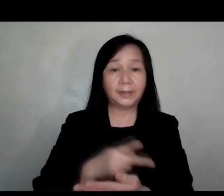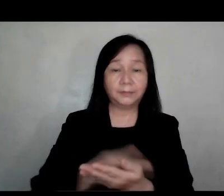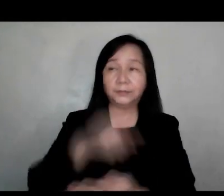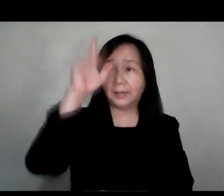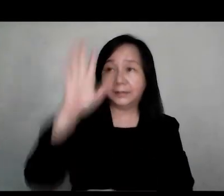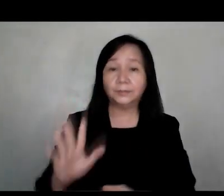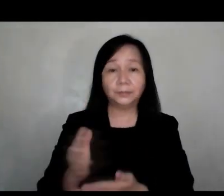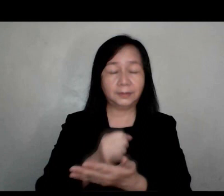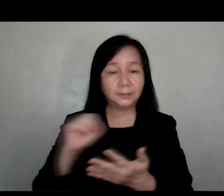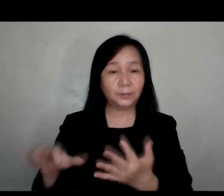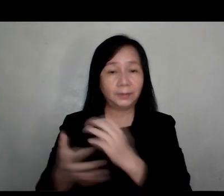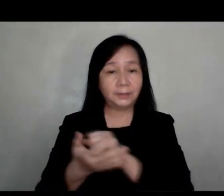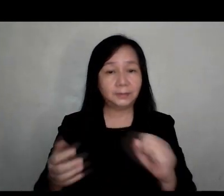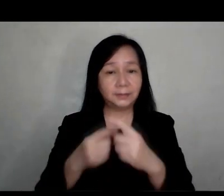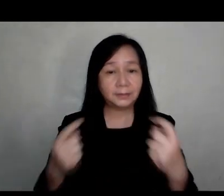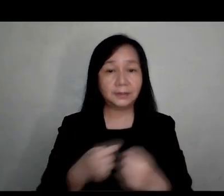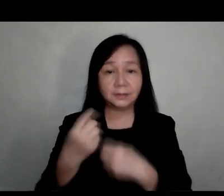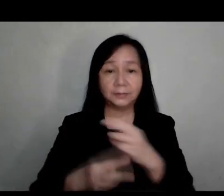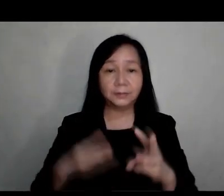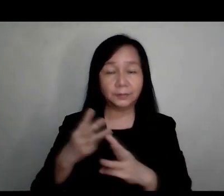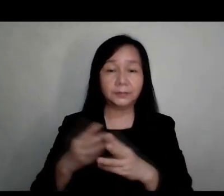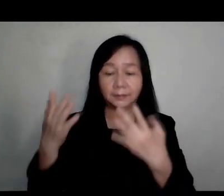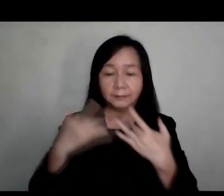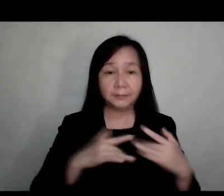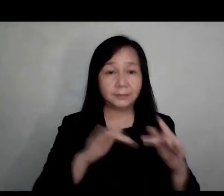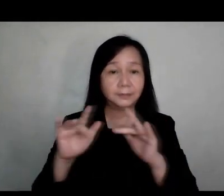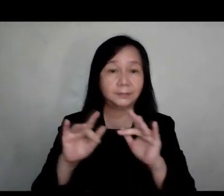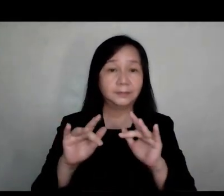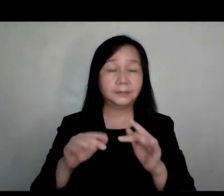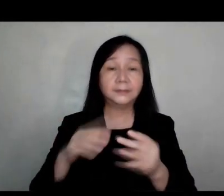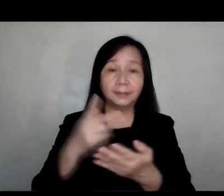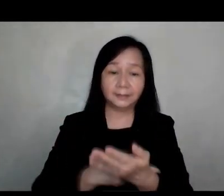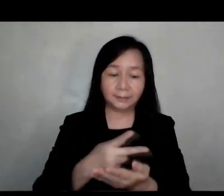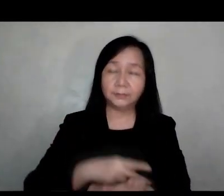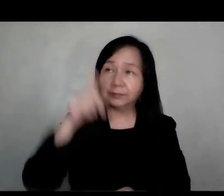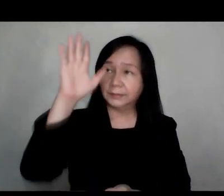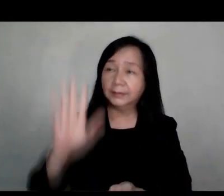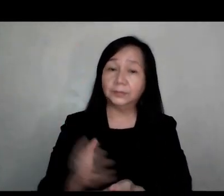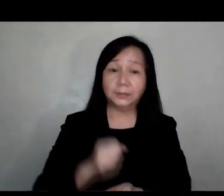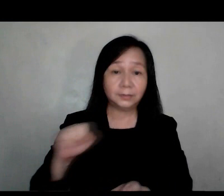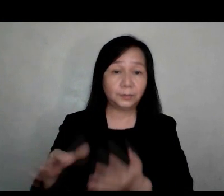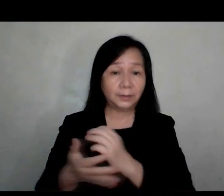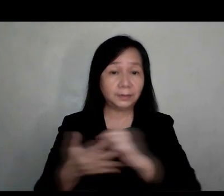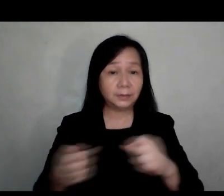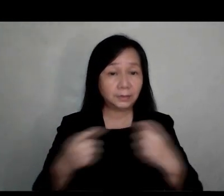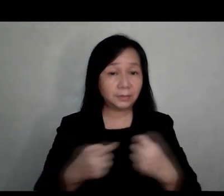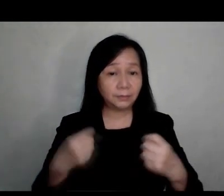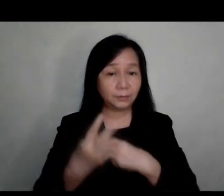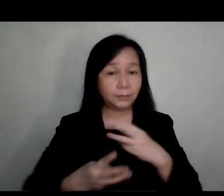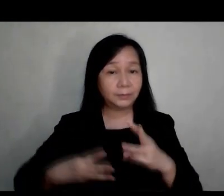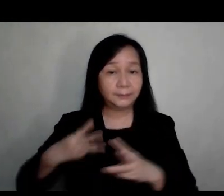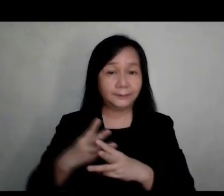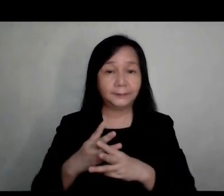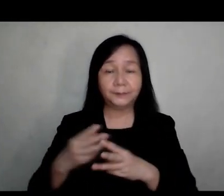Lamb of God, who takes away the sins of the world, have mercy on us. Lamb of God, who takes away the